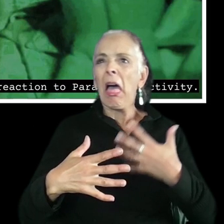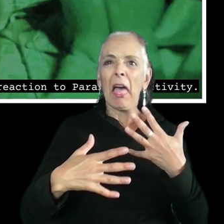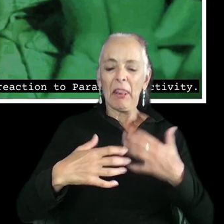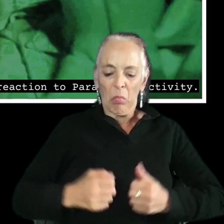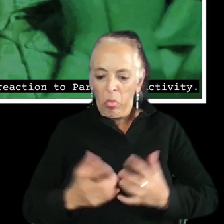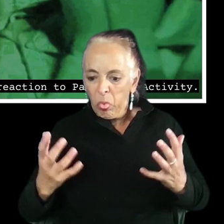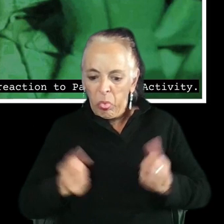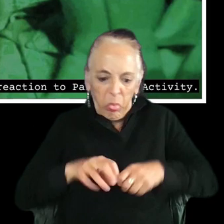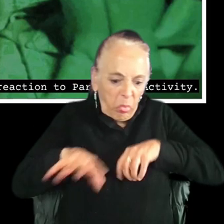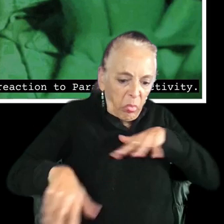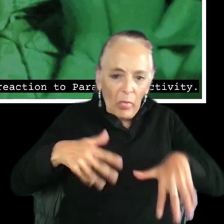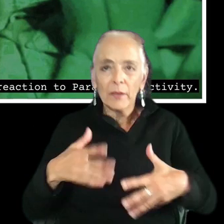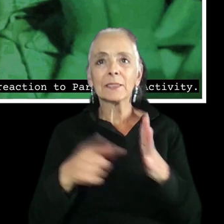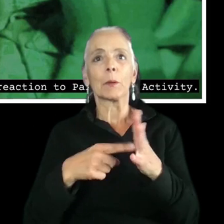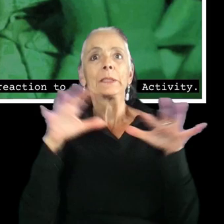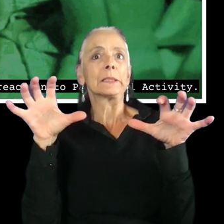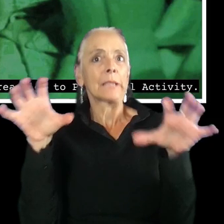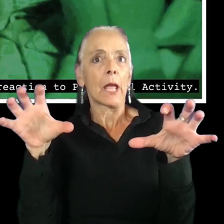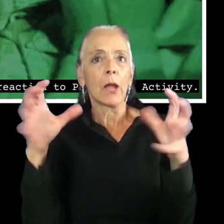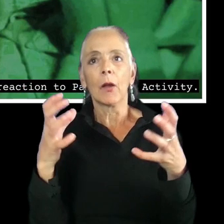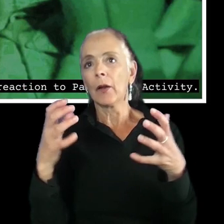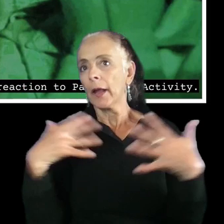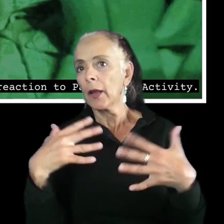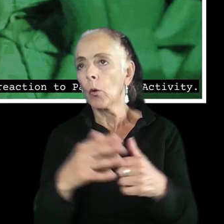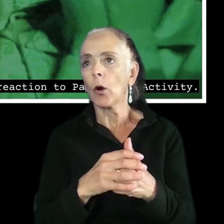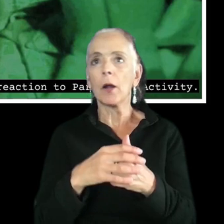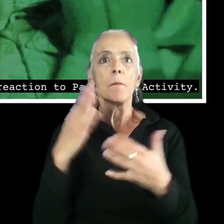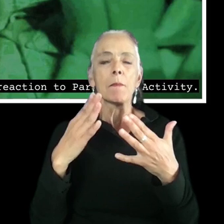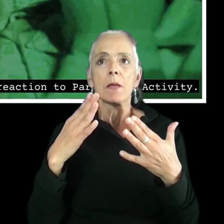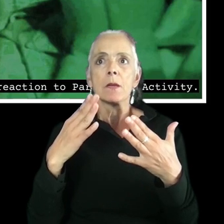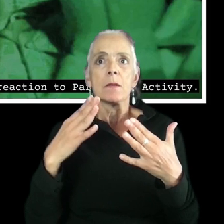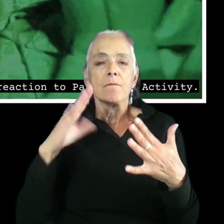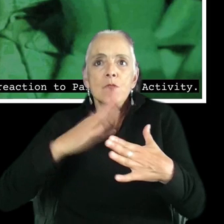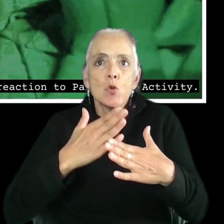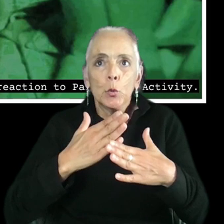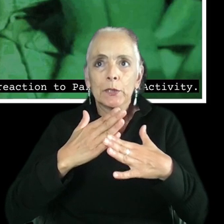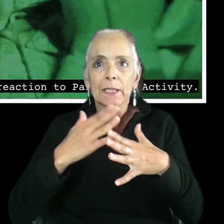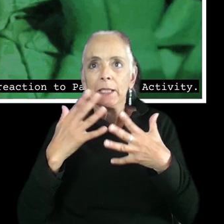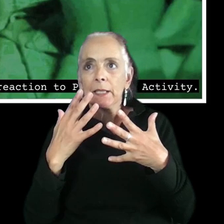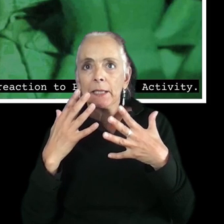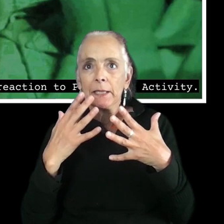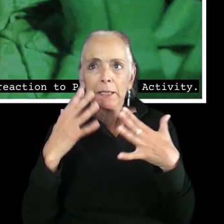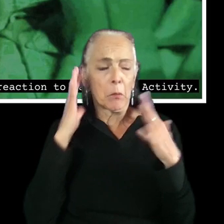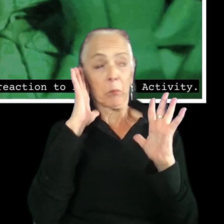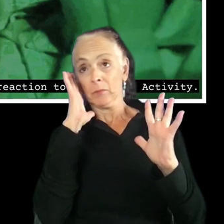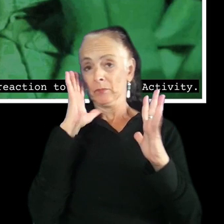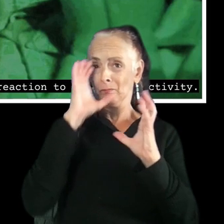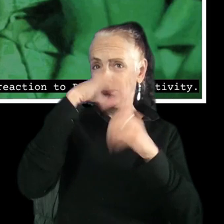monster. Sometimes it's jump scares and creepy music, or, you know, sometimes it's like a creepy voice, for example,